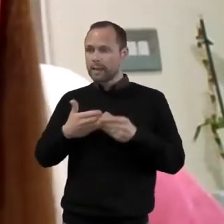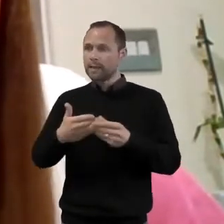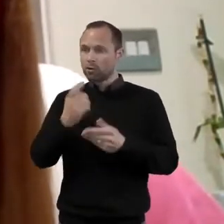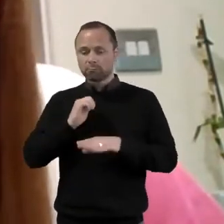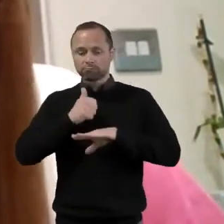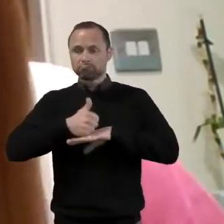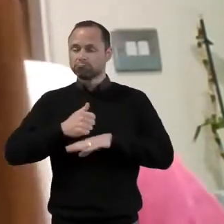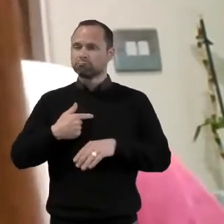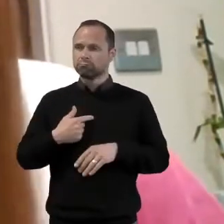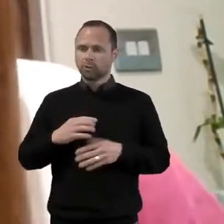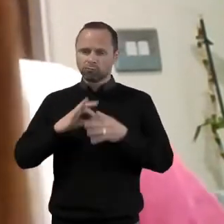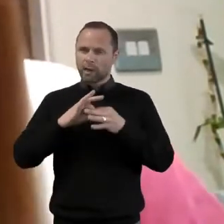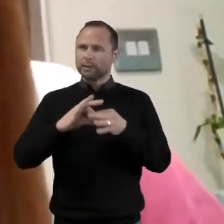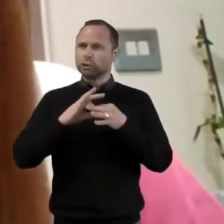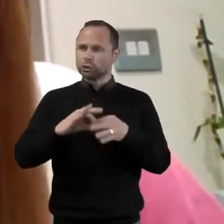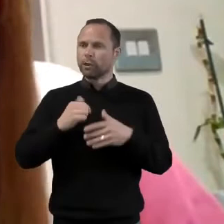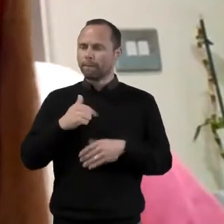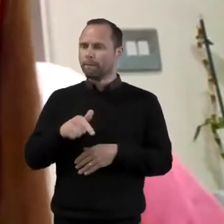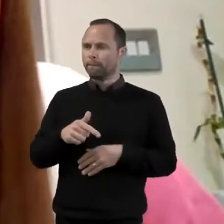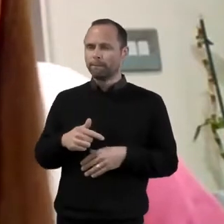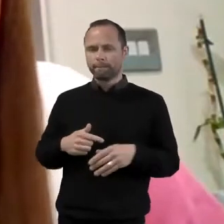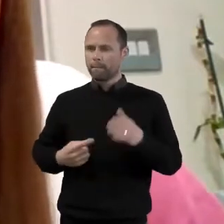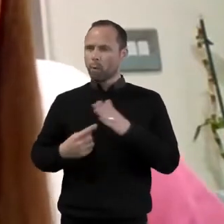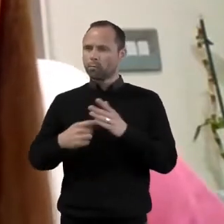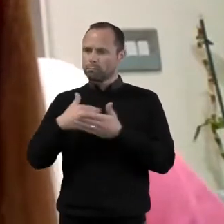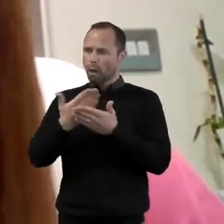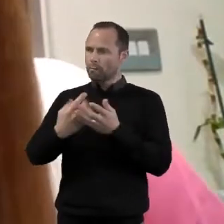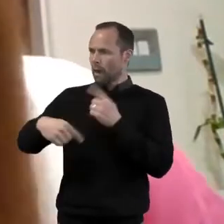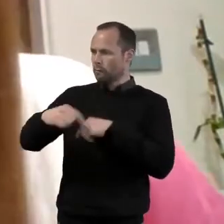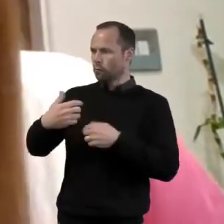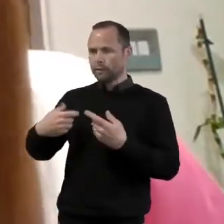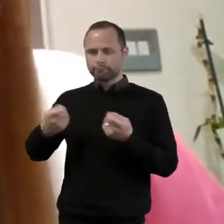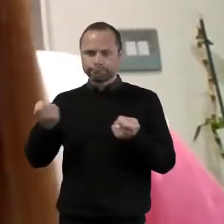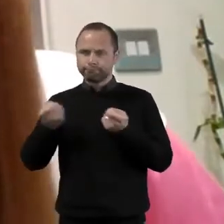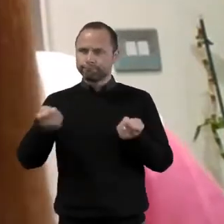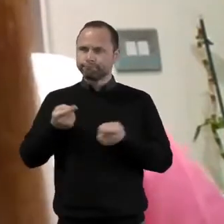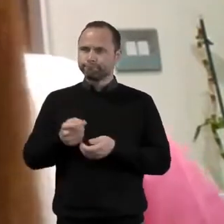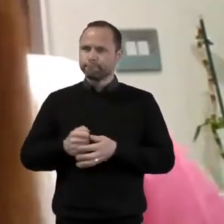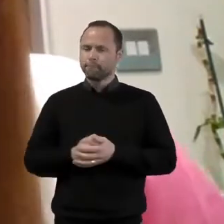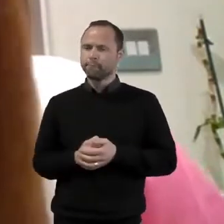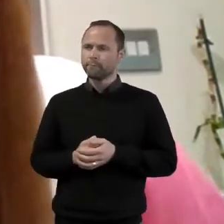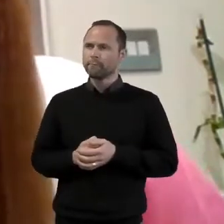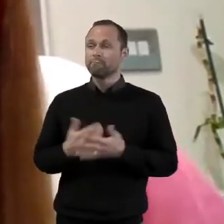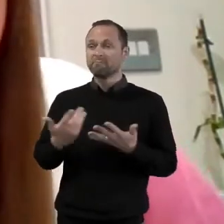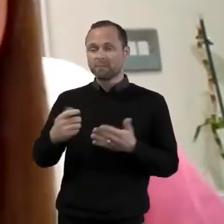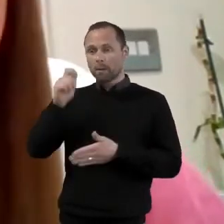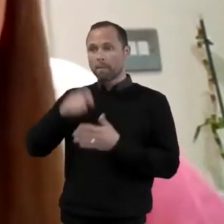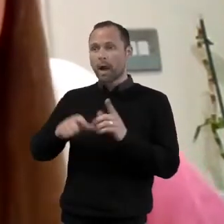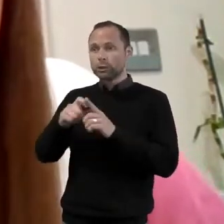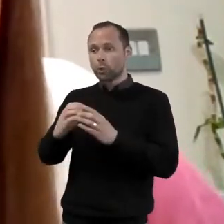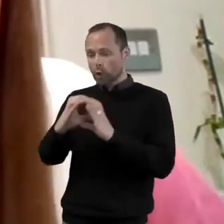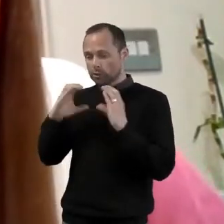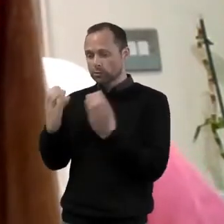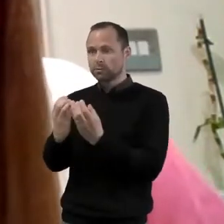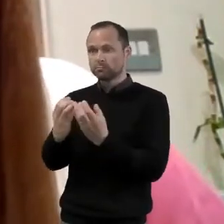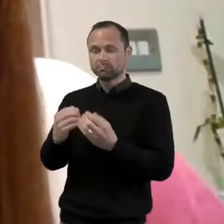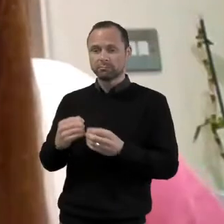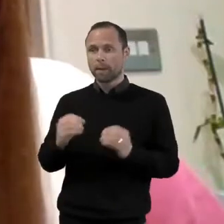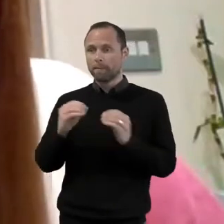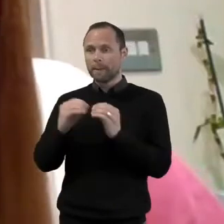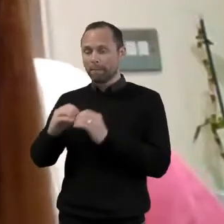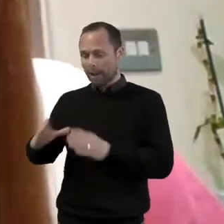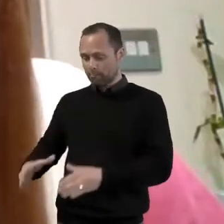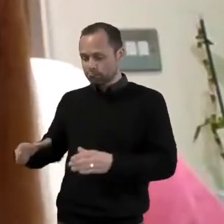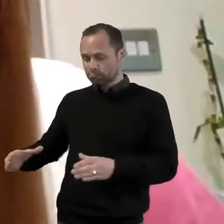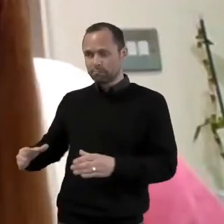building is at the core of how you run that space. Maybe buy some donuts and buy some bean bags and